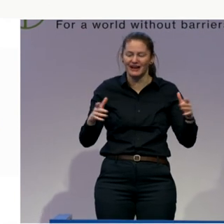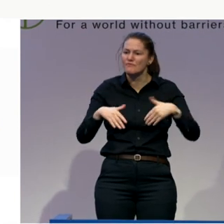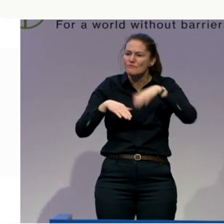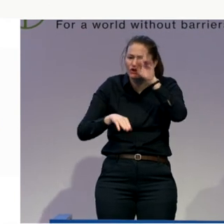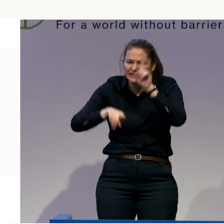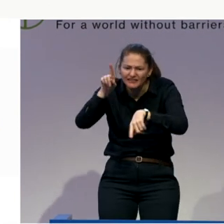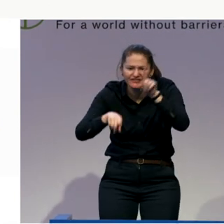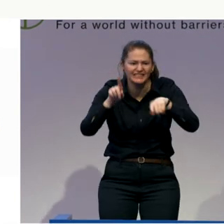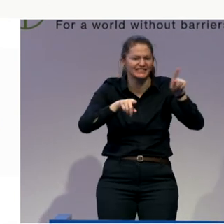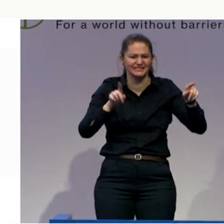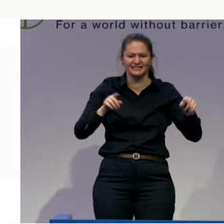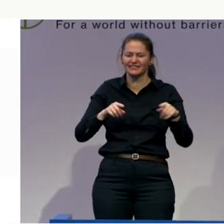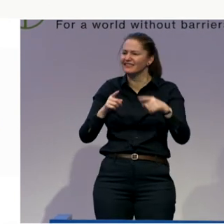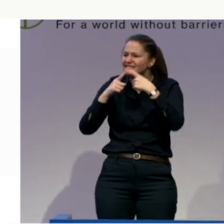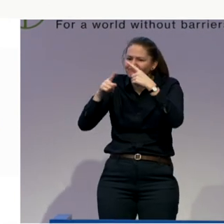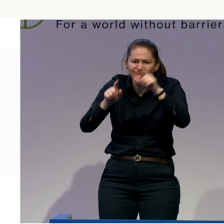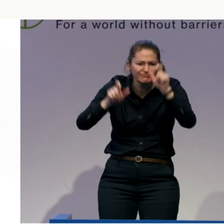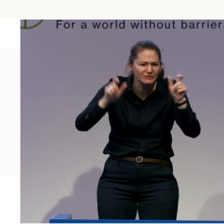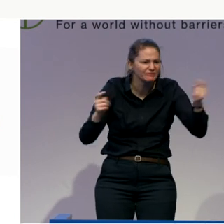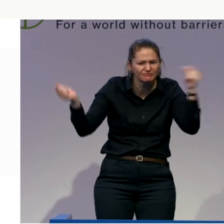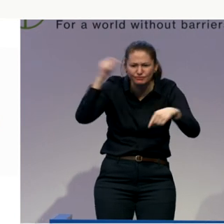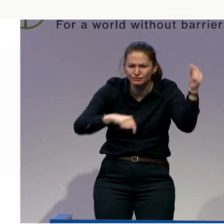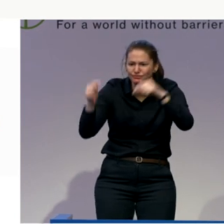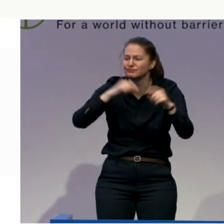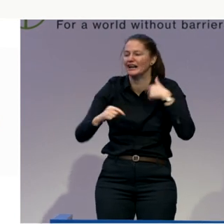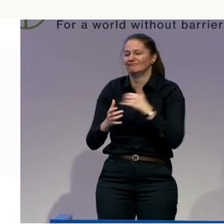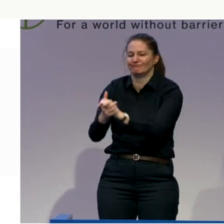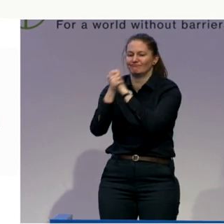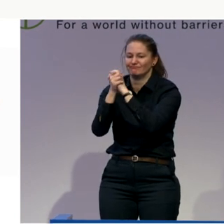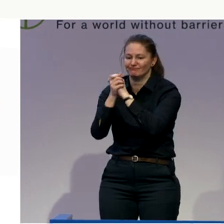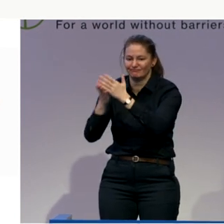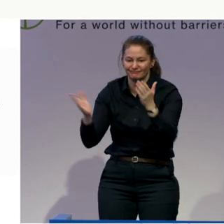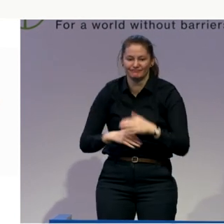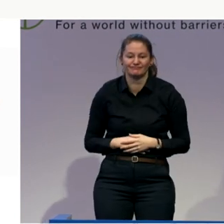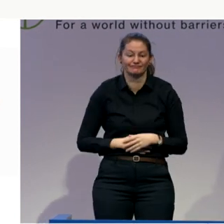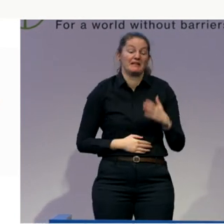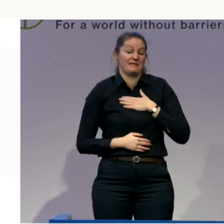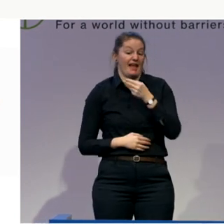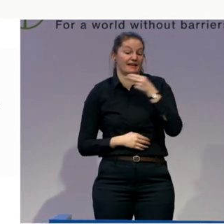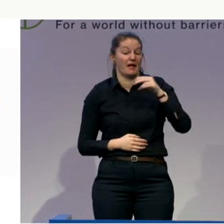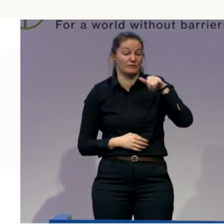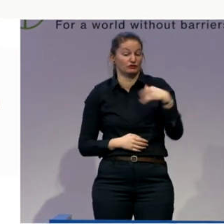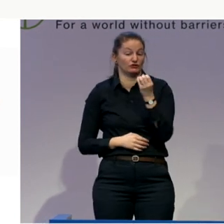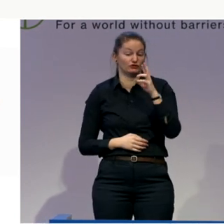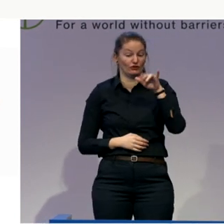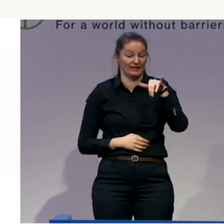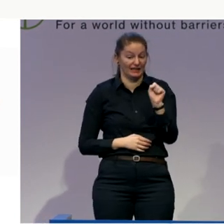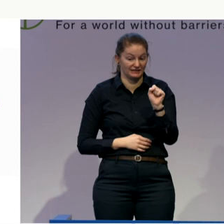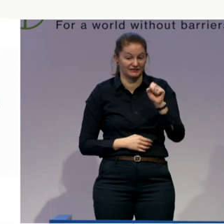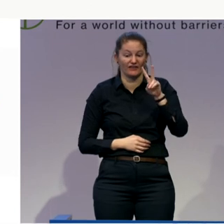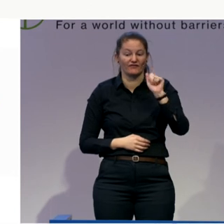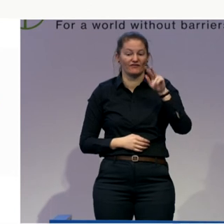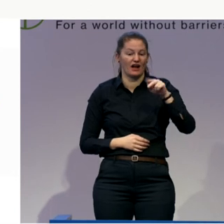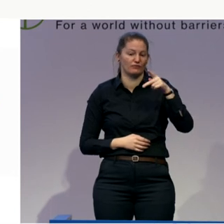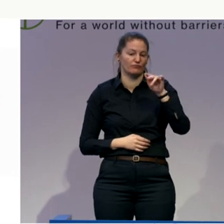So congratulations on that. My name is Yorius. It's for native English speakers you might say George,